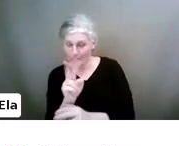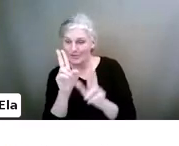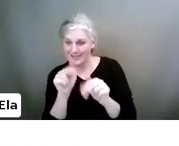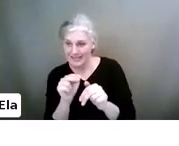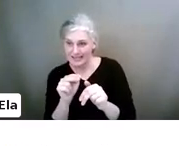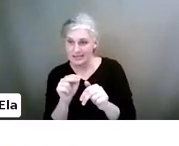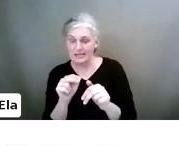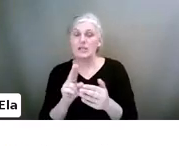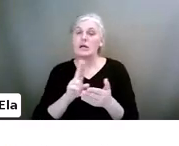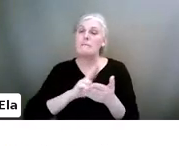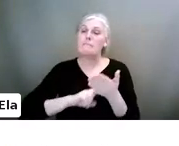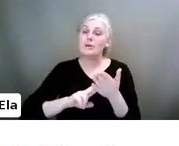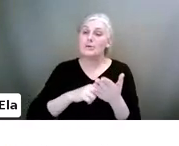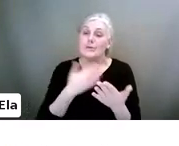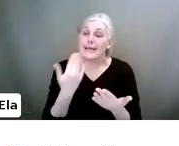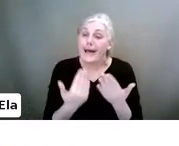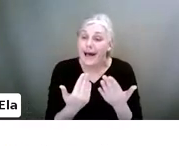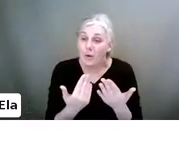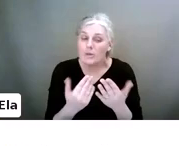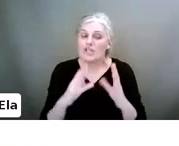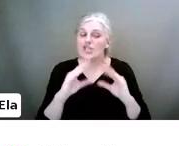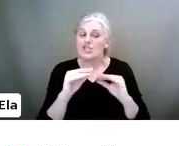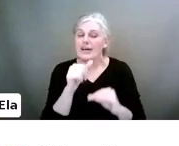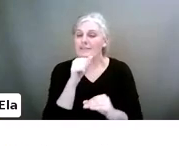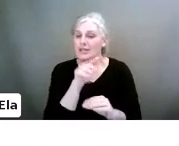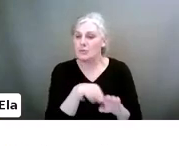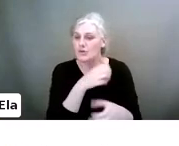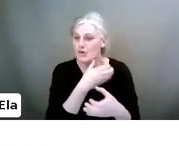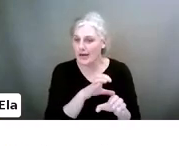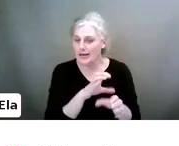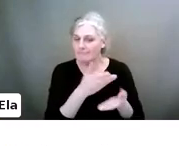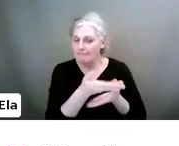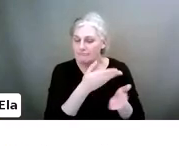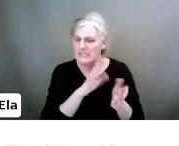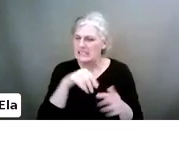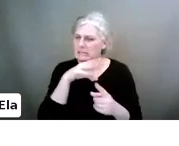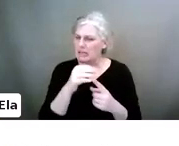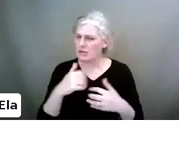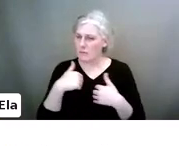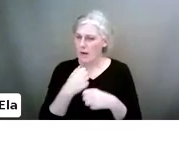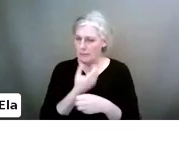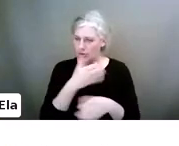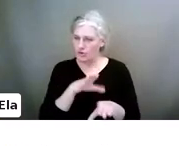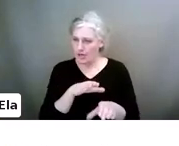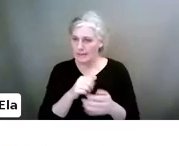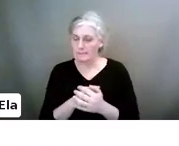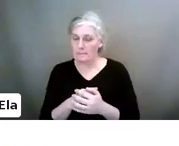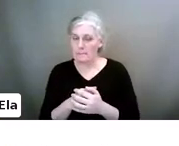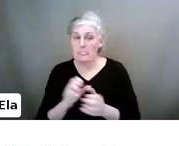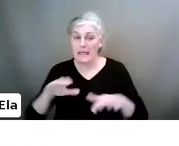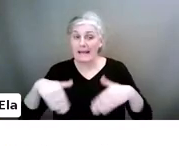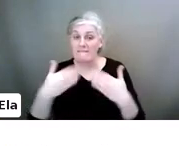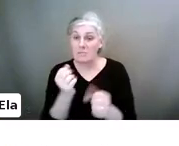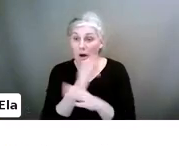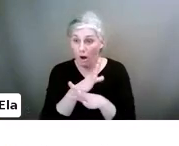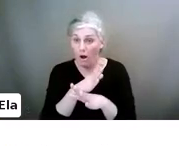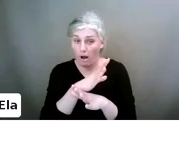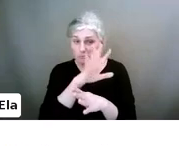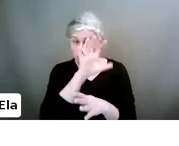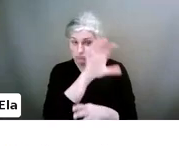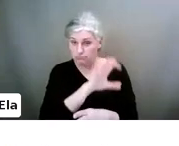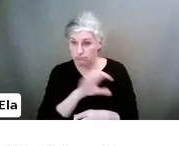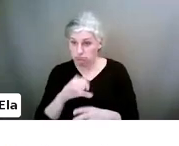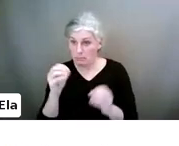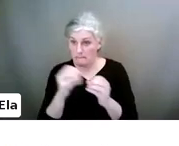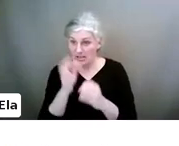monitoring to talk to them about it. Especially if you're worried about them. So, it's available on all of these things that we